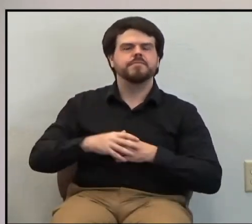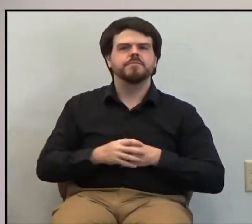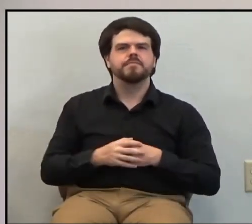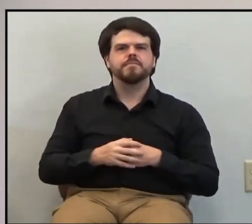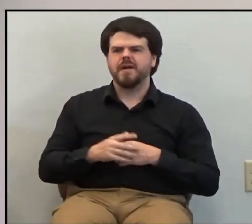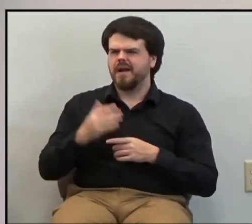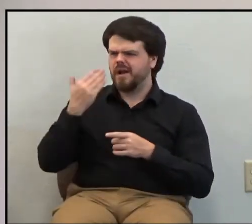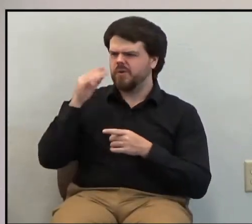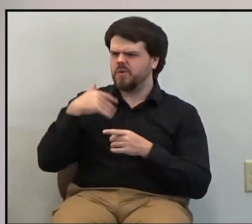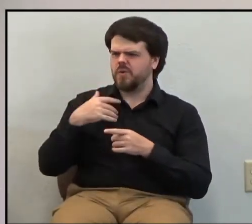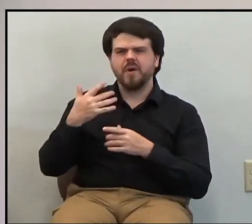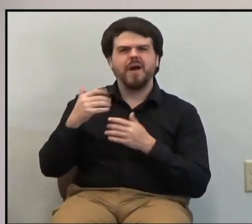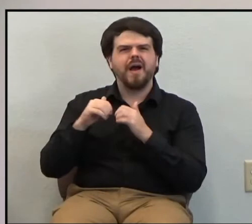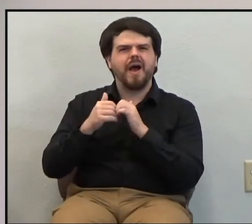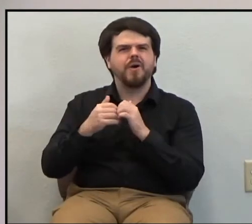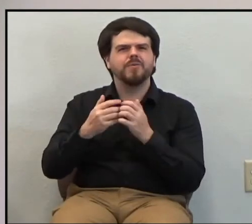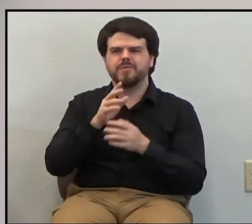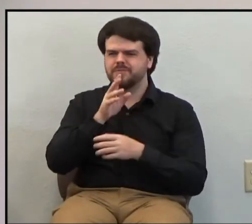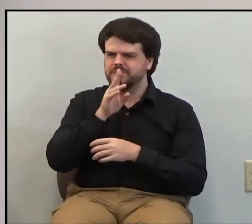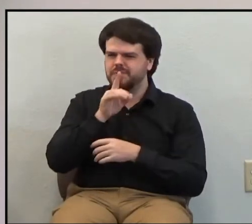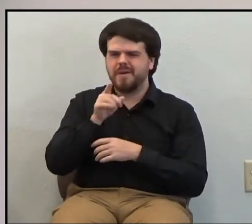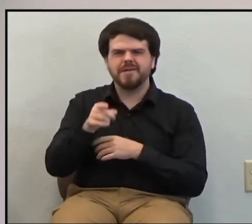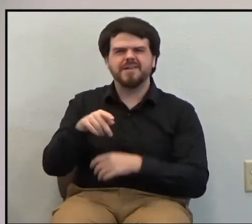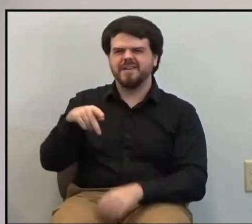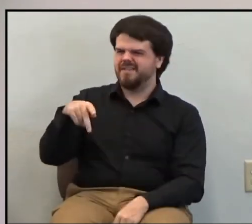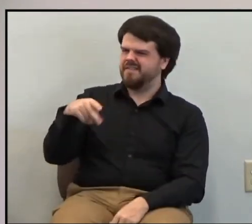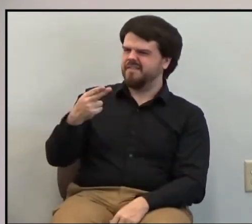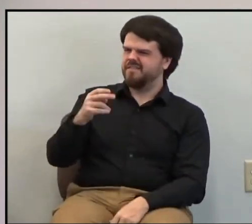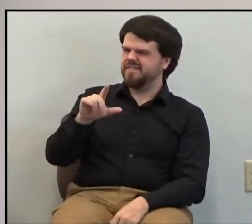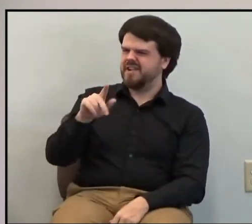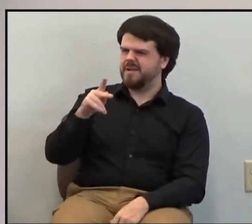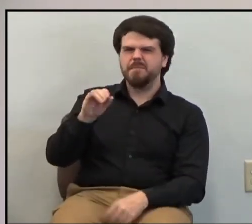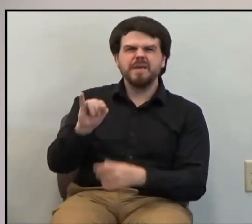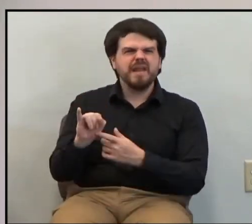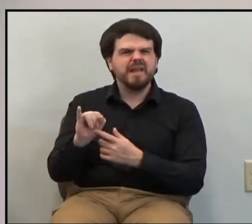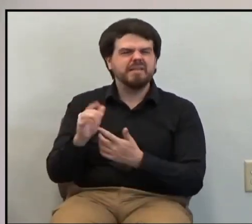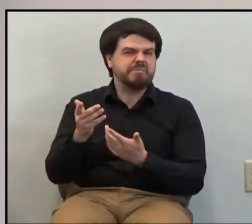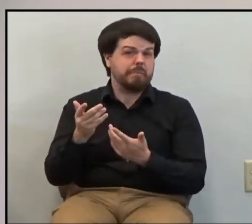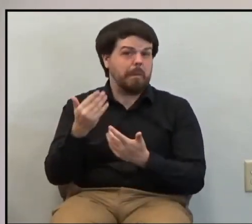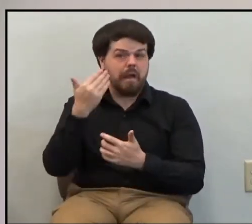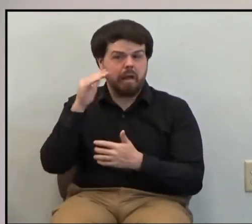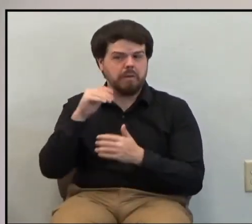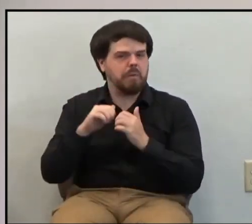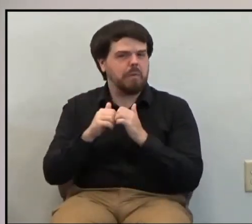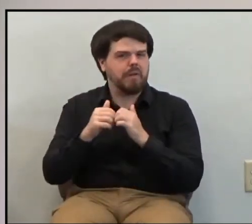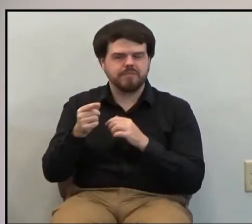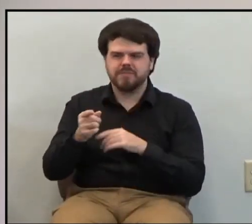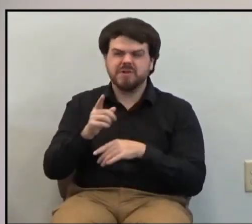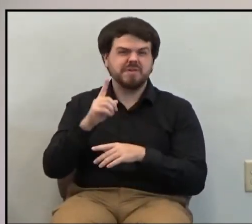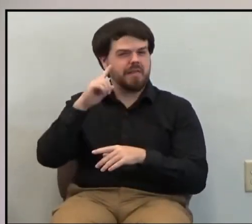I have no idea how it's supposed to be pronounced, but Philippi, I think, is probably close, if not right.